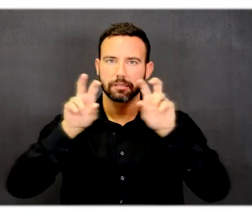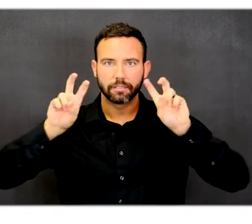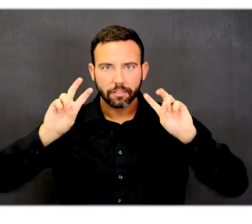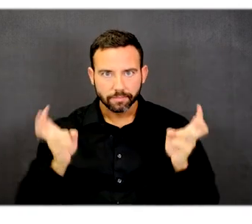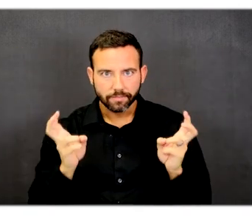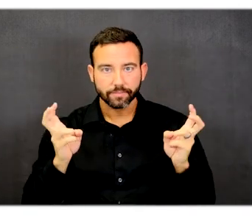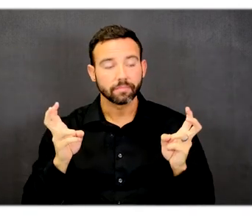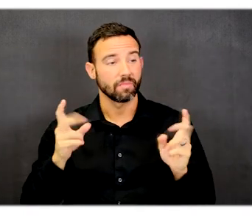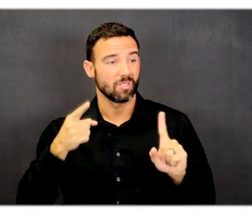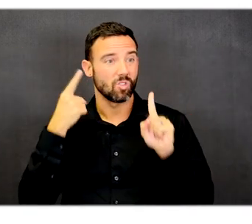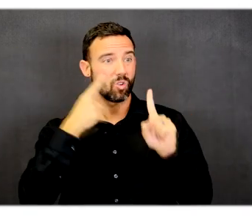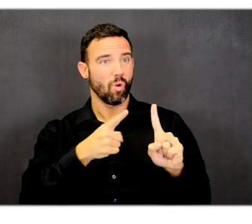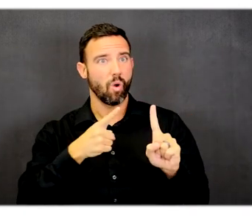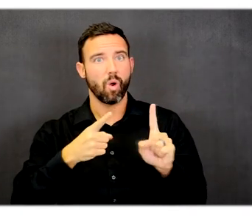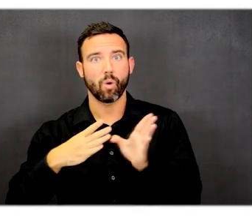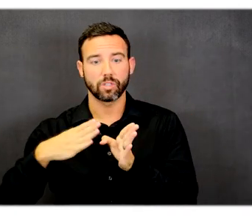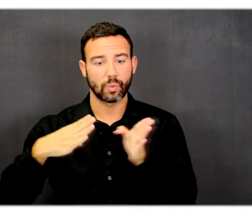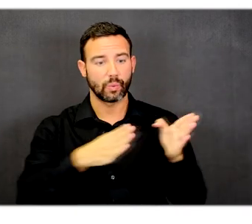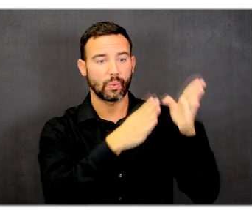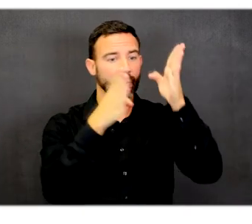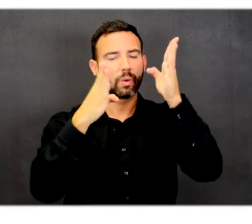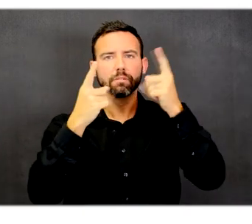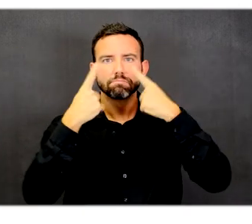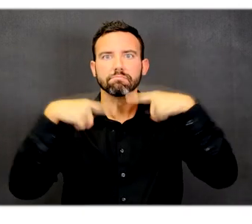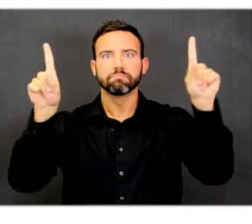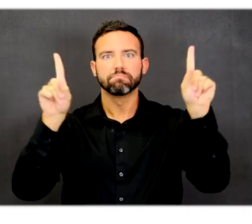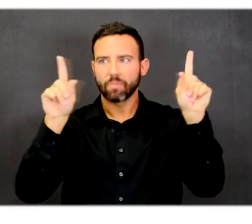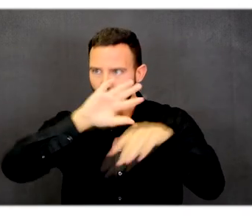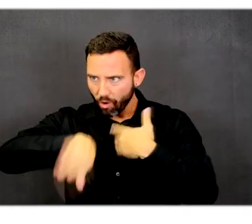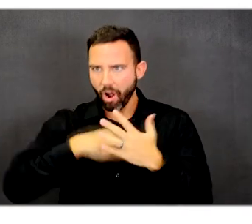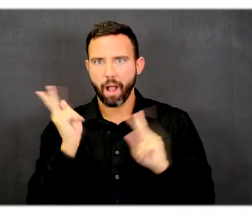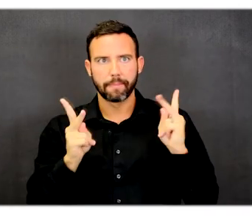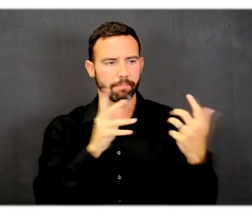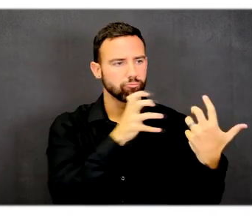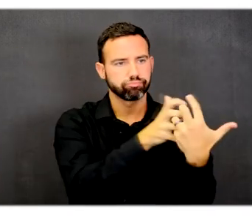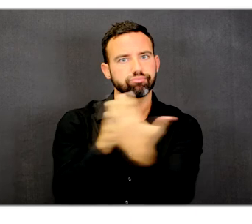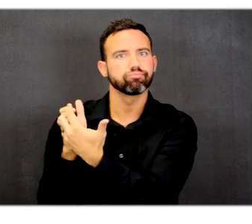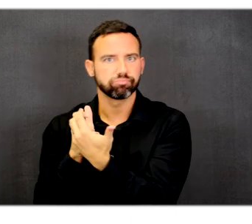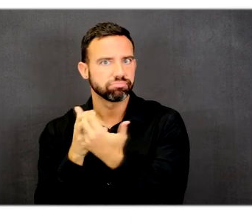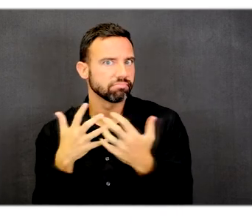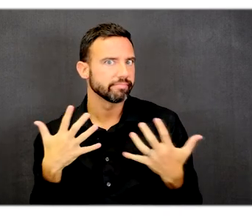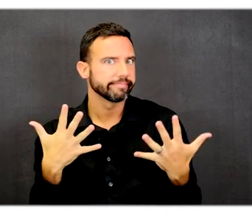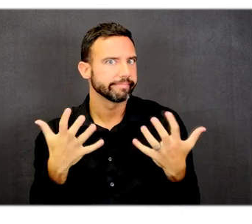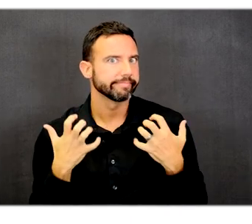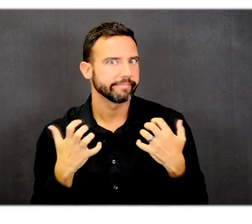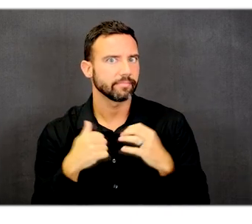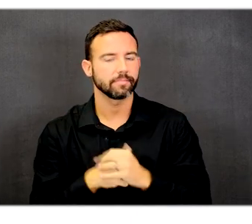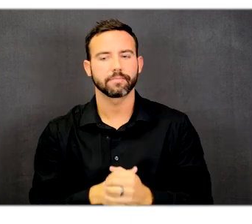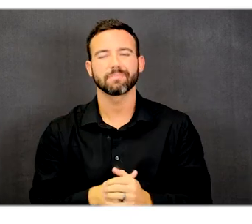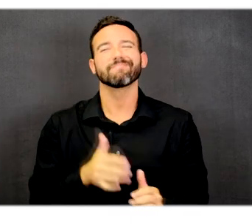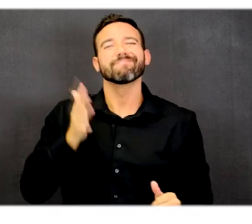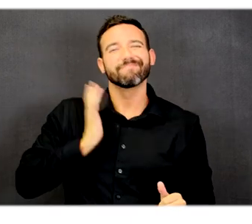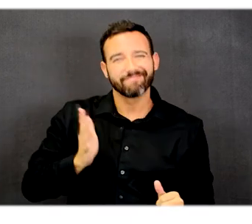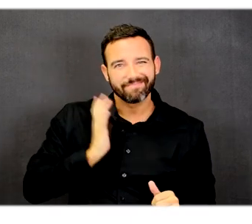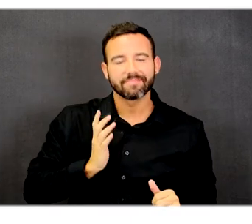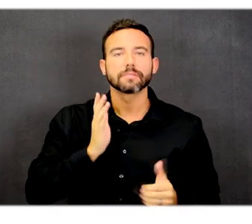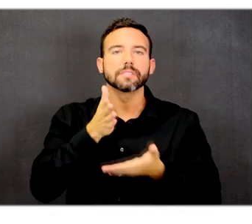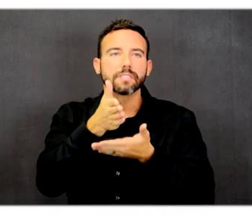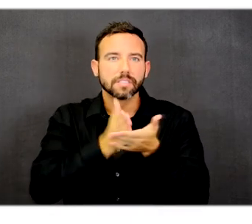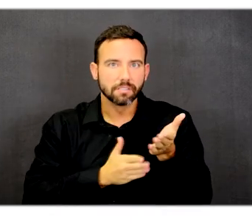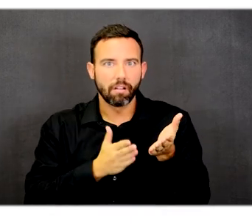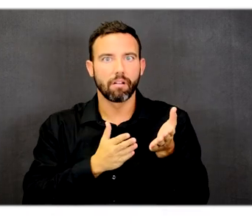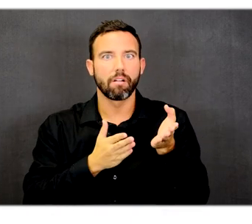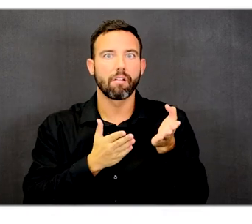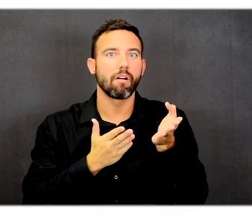this amenity on the site work for everyone. There were some areas where the graders were just way too